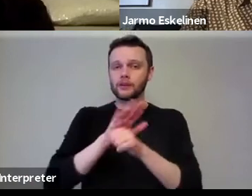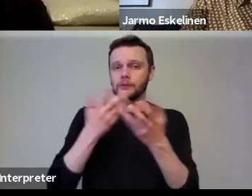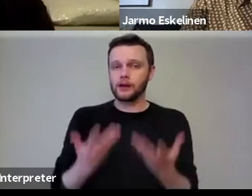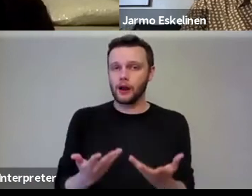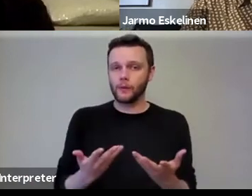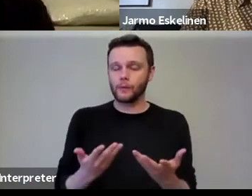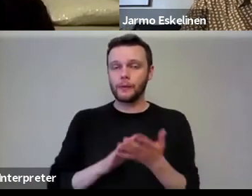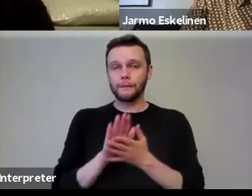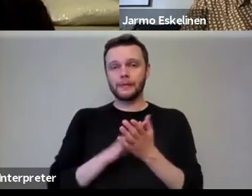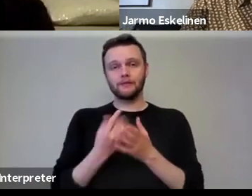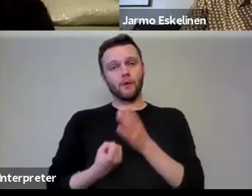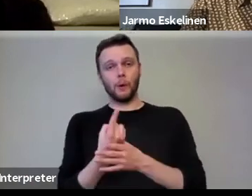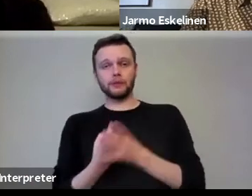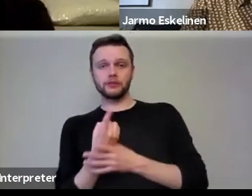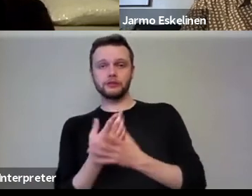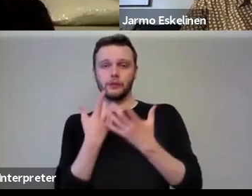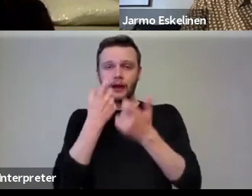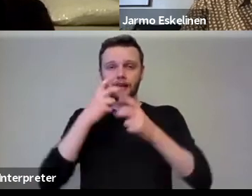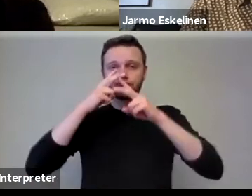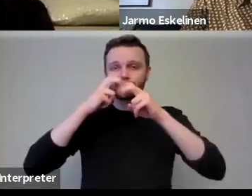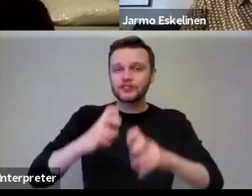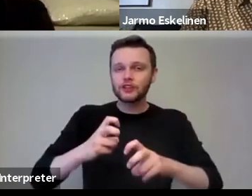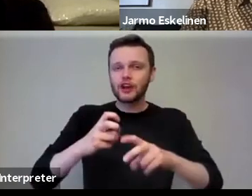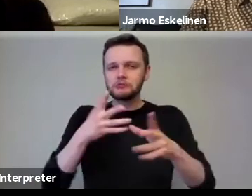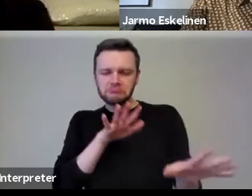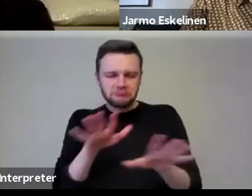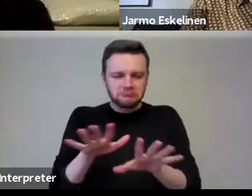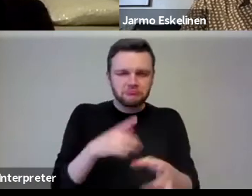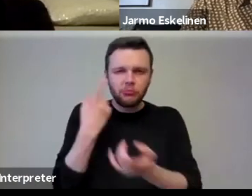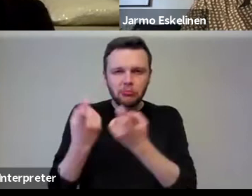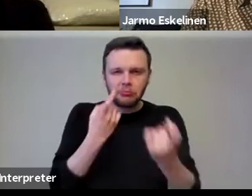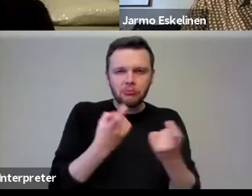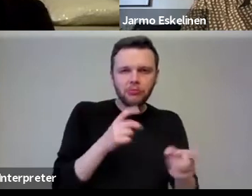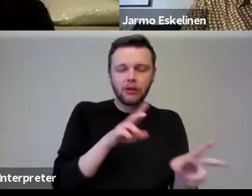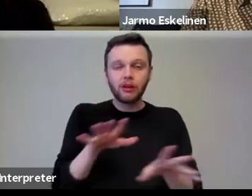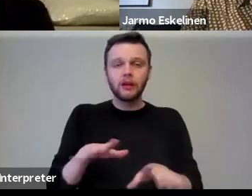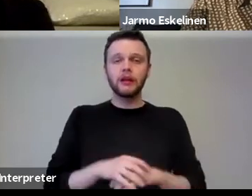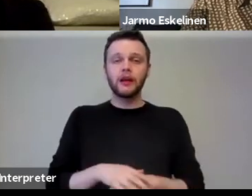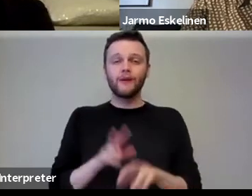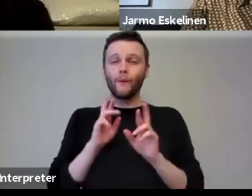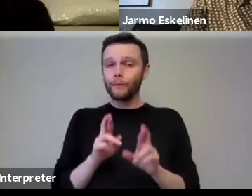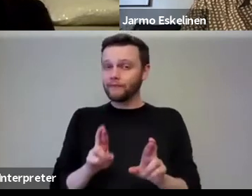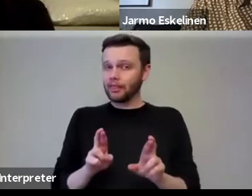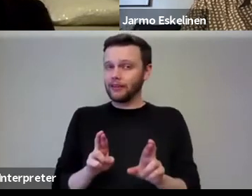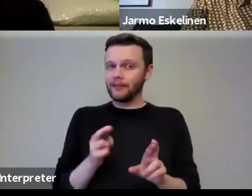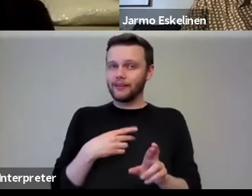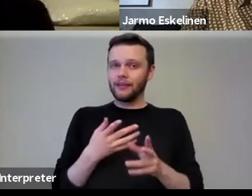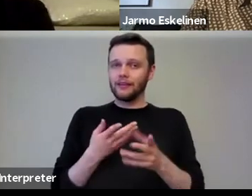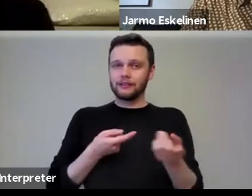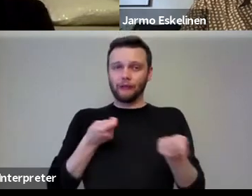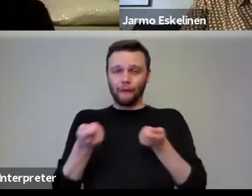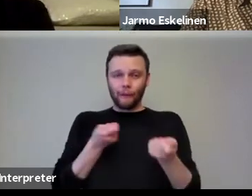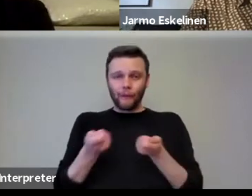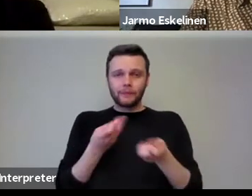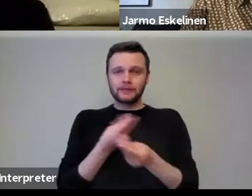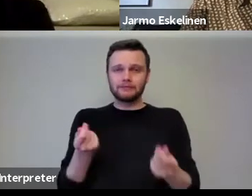to both research that, play with that, experiment with it, and hopefully, um, cope with some of the difficulties